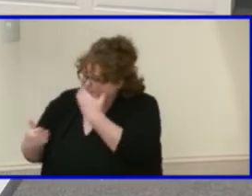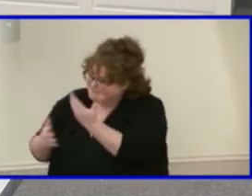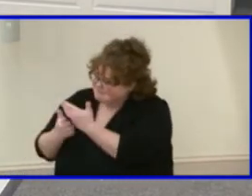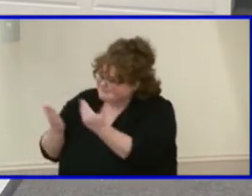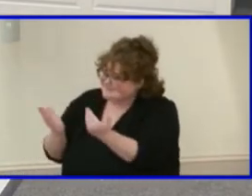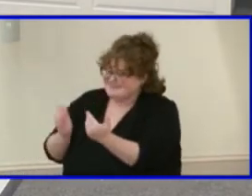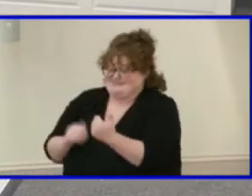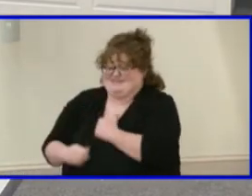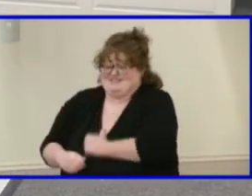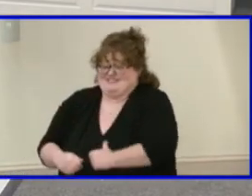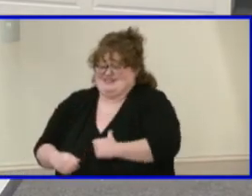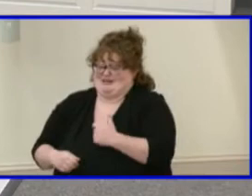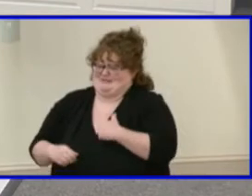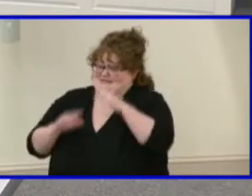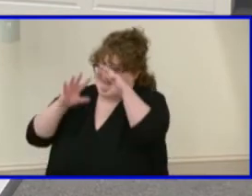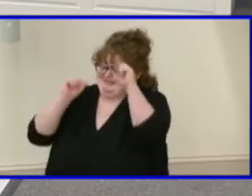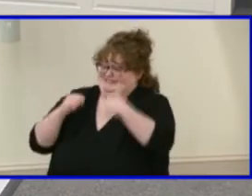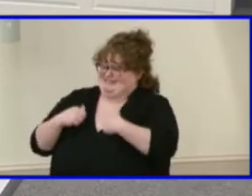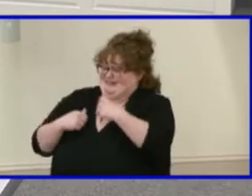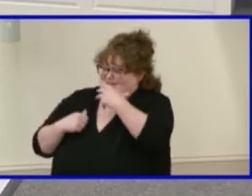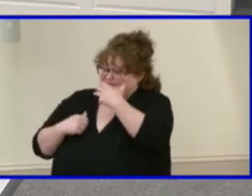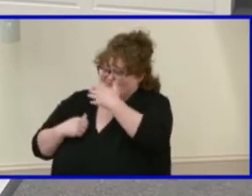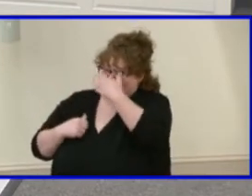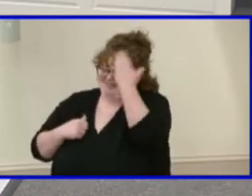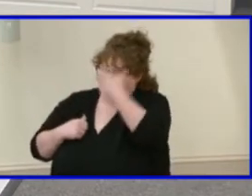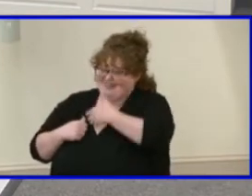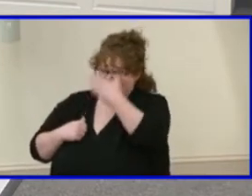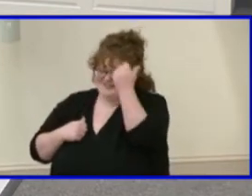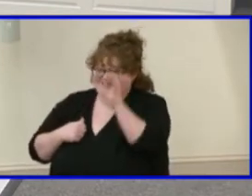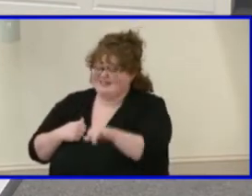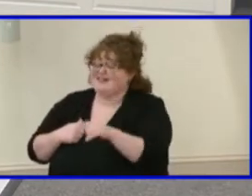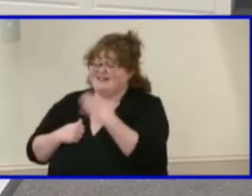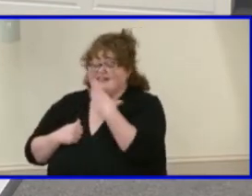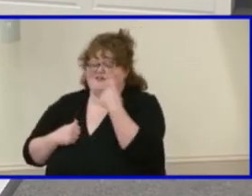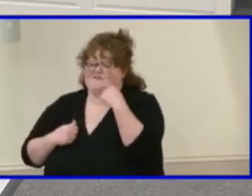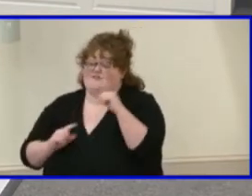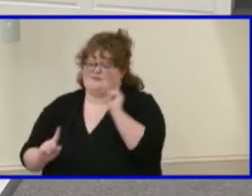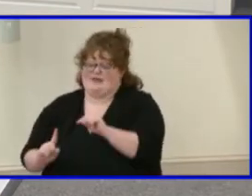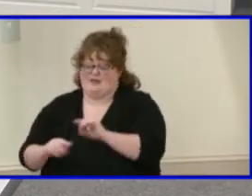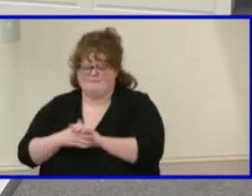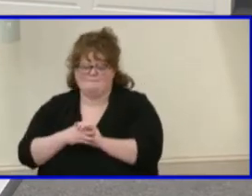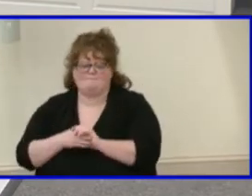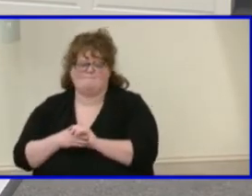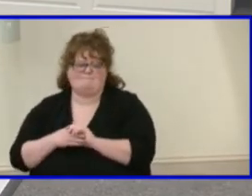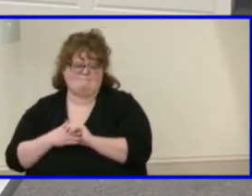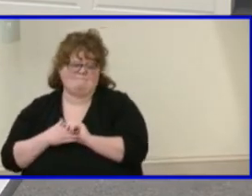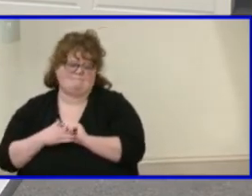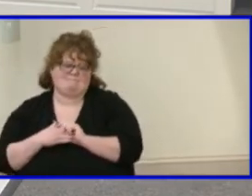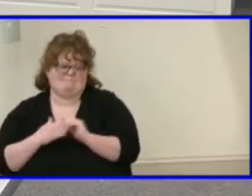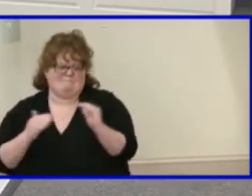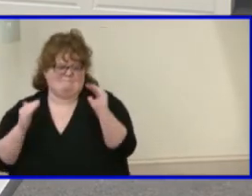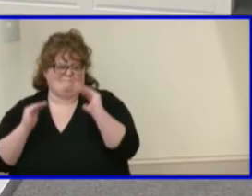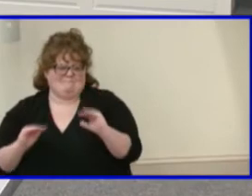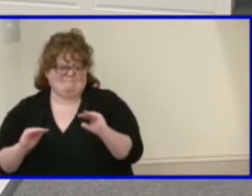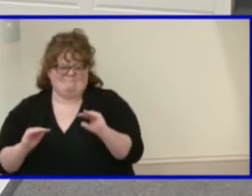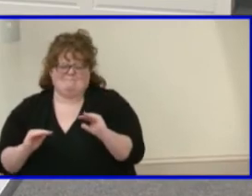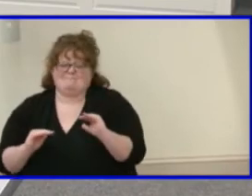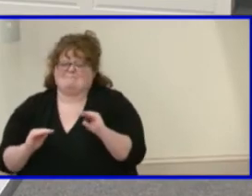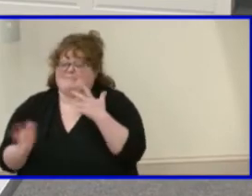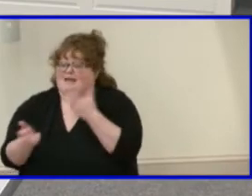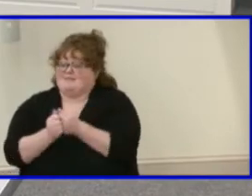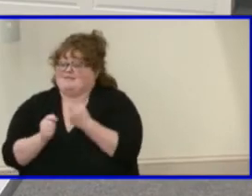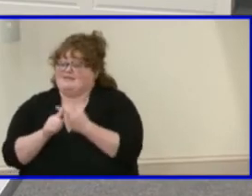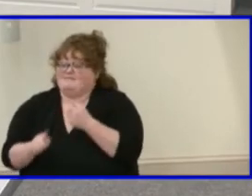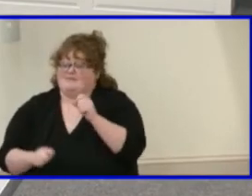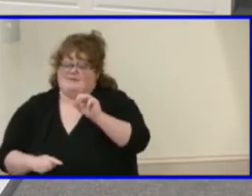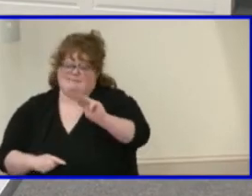apology for missing that key step. Thank you, Mrs. Harris, for pointing that out. Uh, next, we will have that Maggie Walker update. Again,